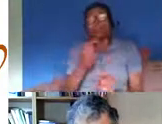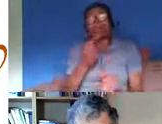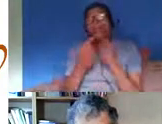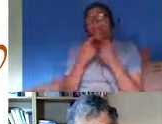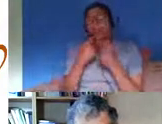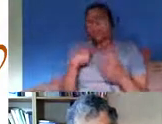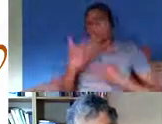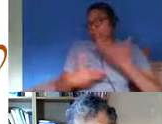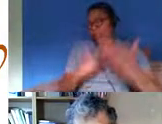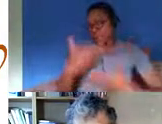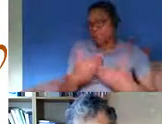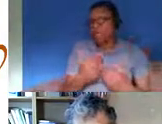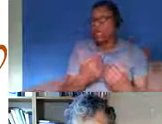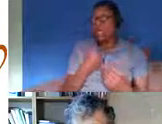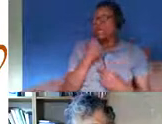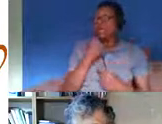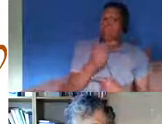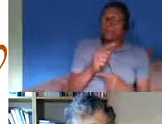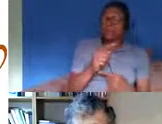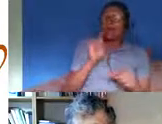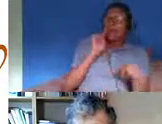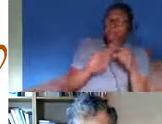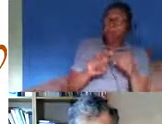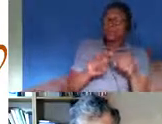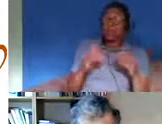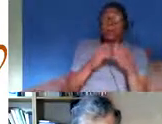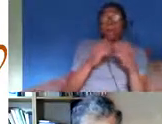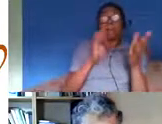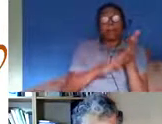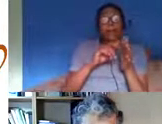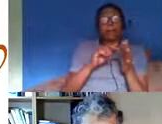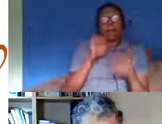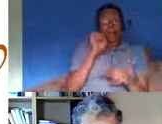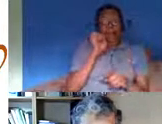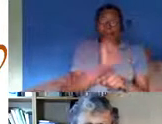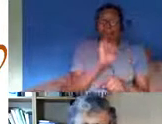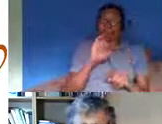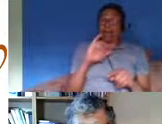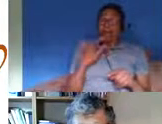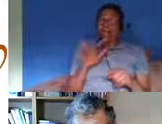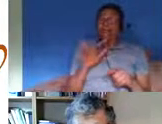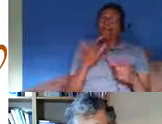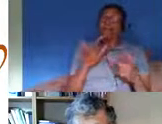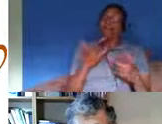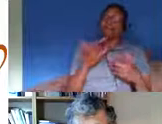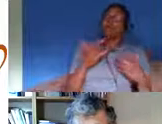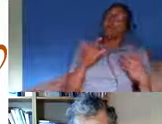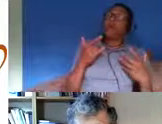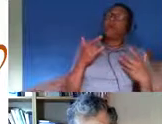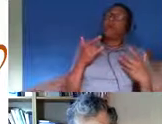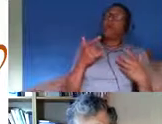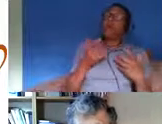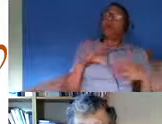majority of black and minority ethnic communities their disability free life expectancy is much shorter than their white counterparts